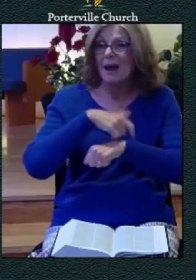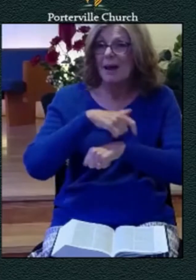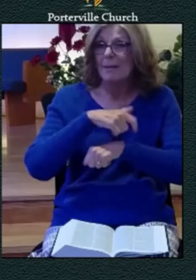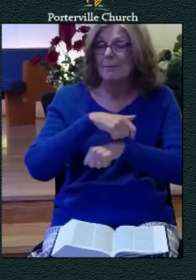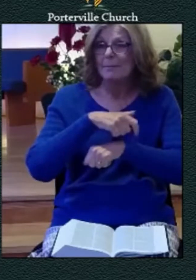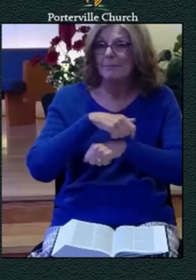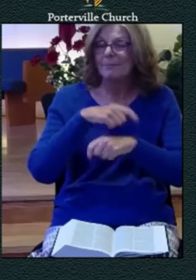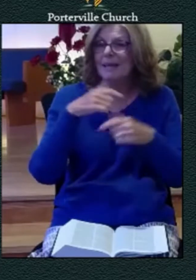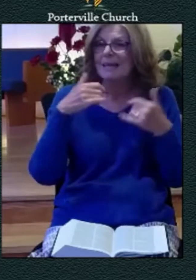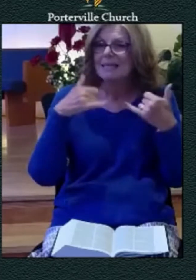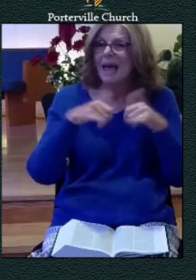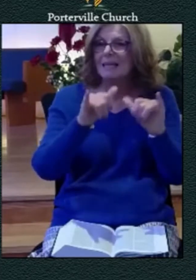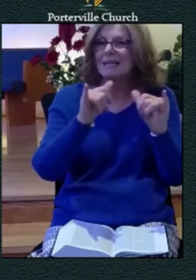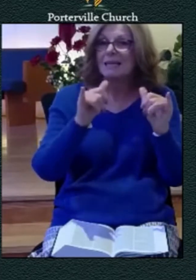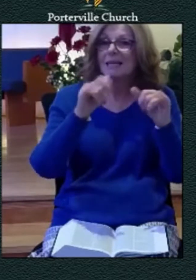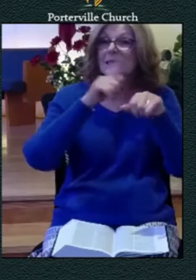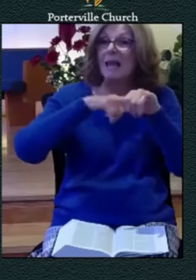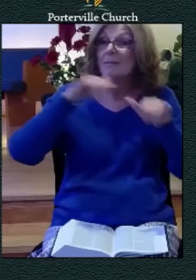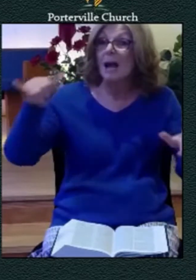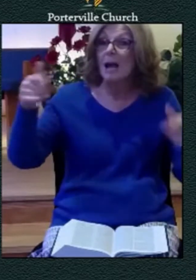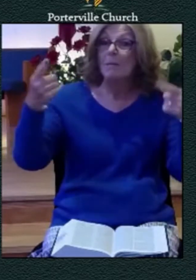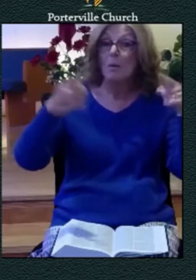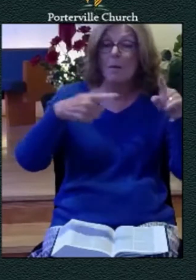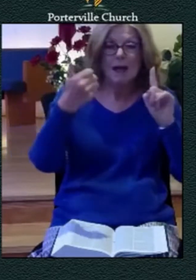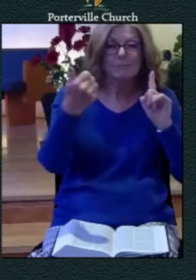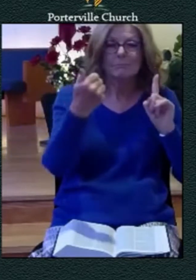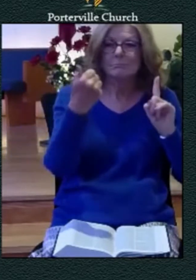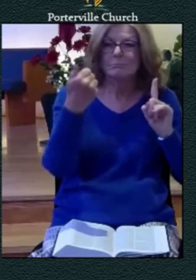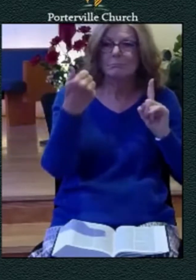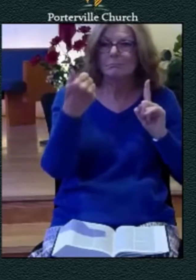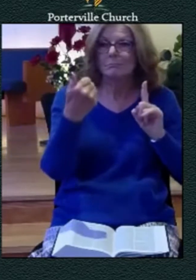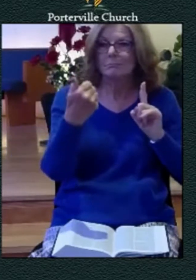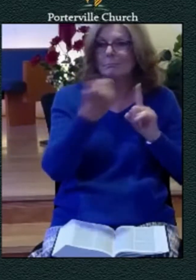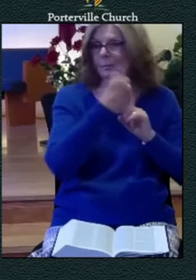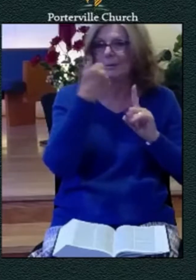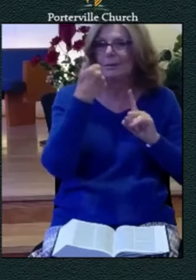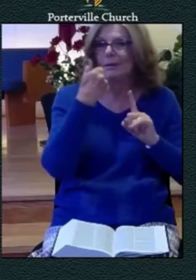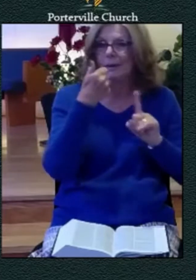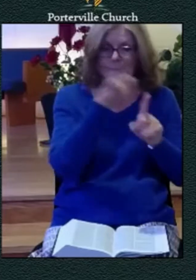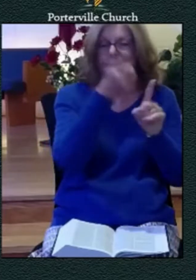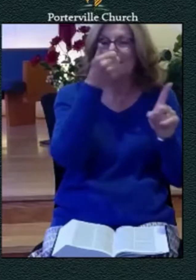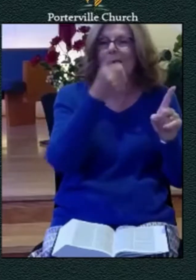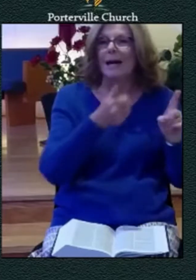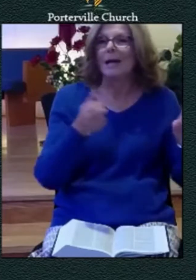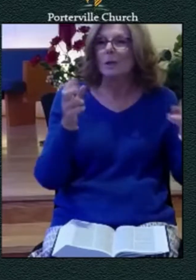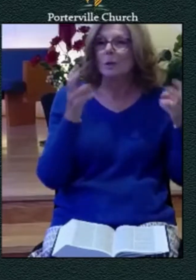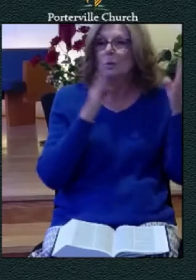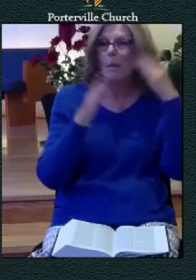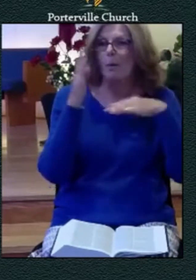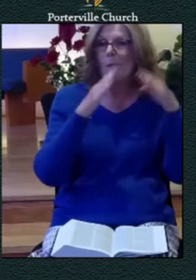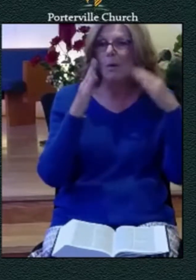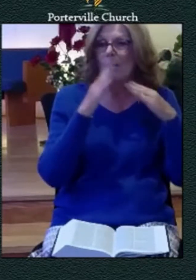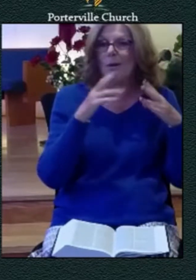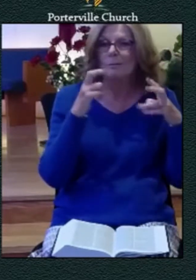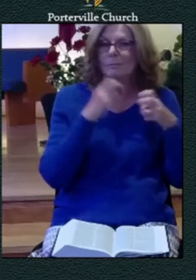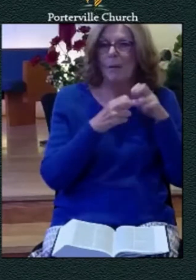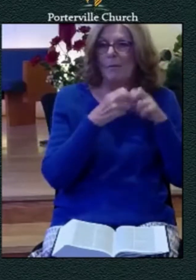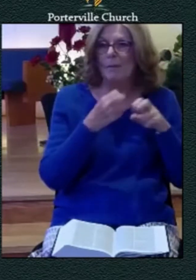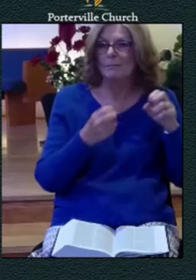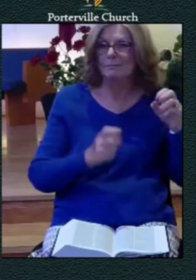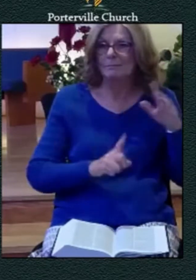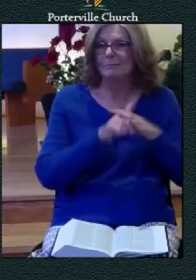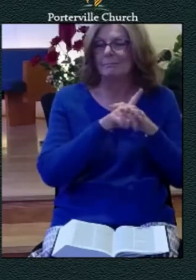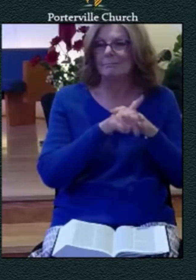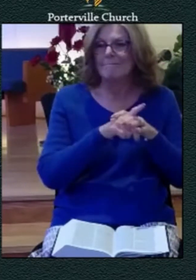comes we can find ourselves pulled down into the depths where it becomes very